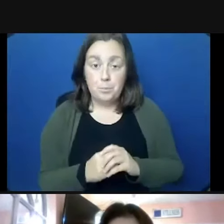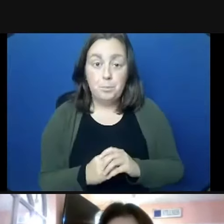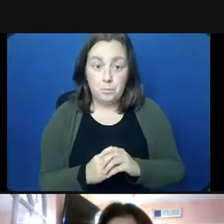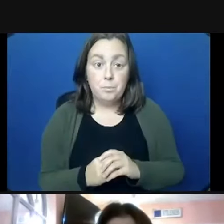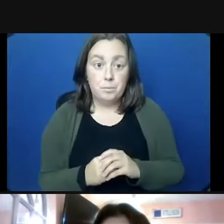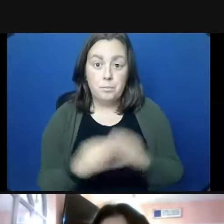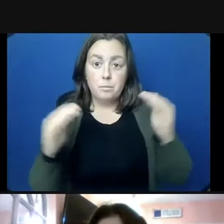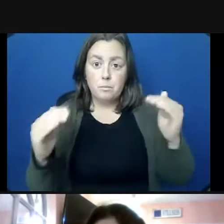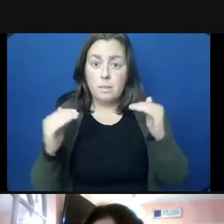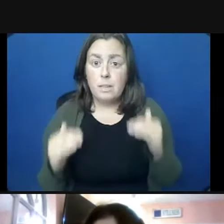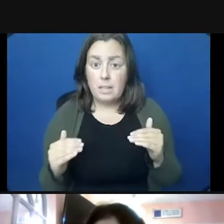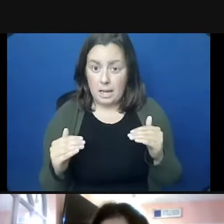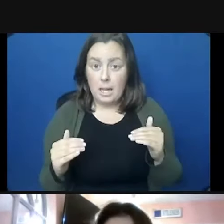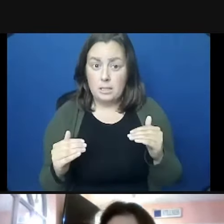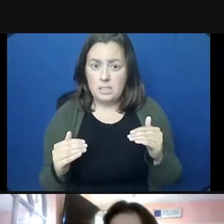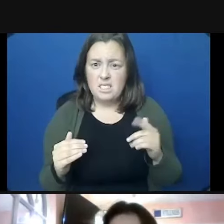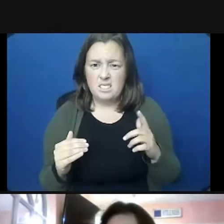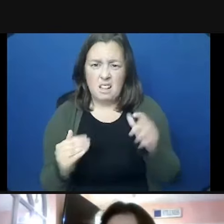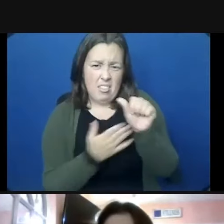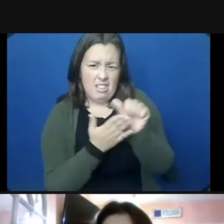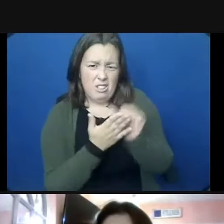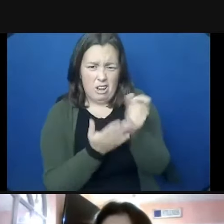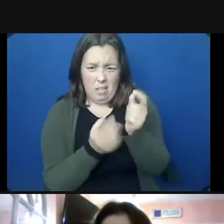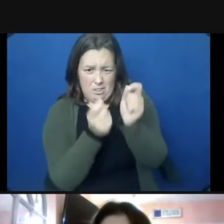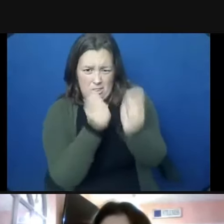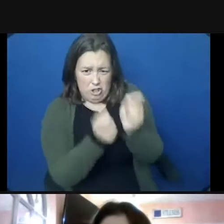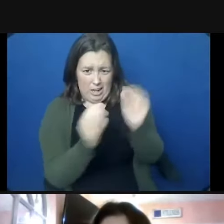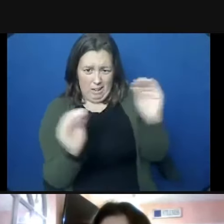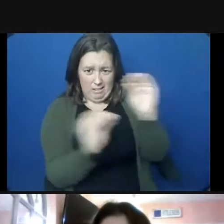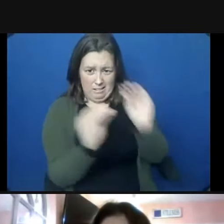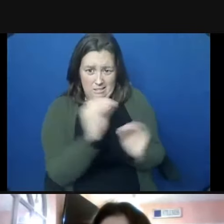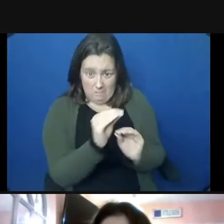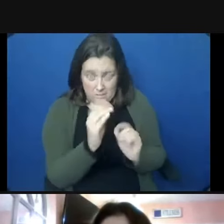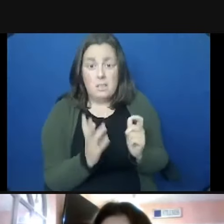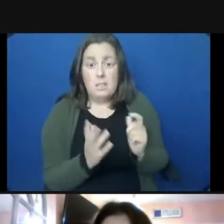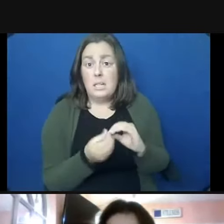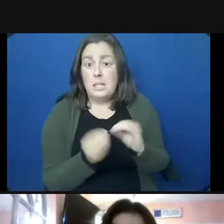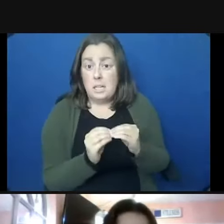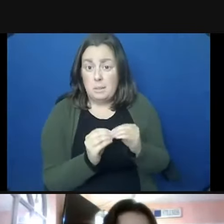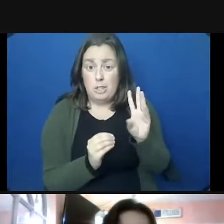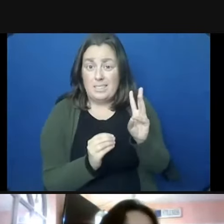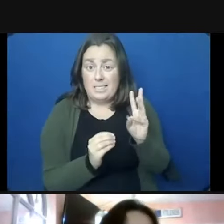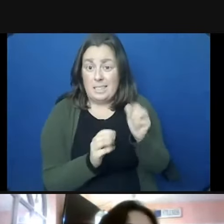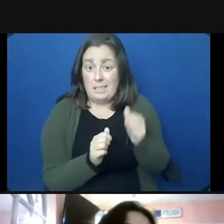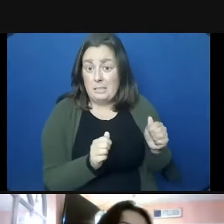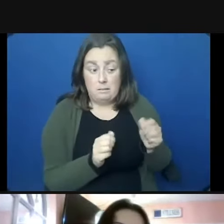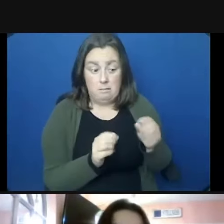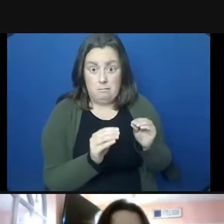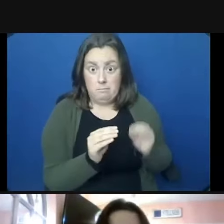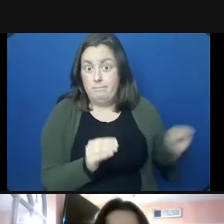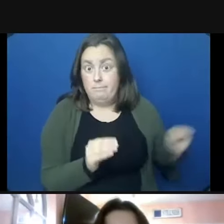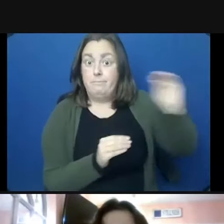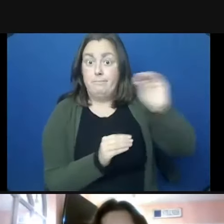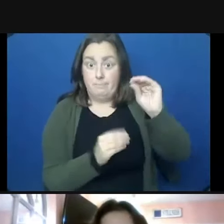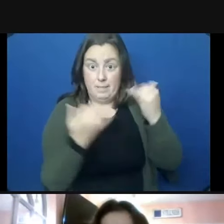Okay. Next, in my discretion, I'm going to change the agenda tonight. I'm going to move number six, enough to be ordered to right now. That's the Human